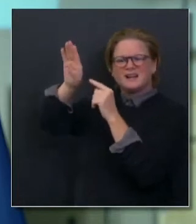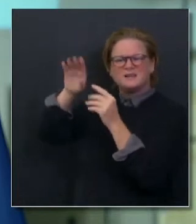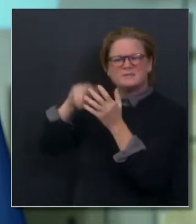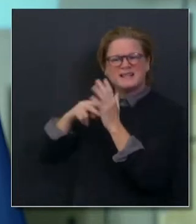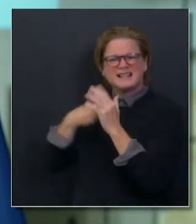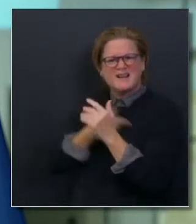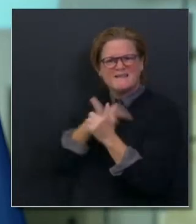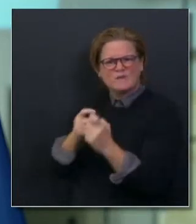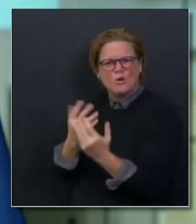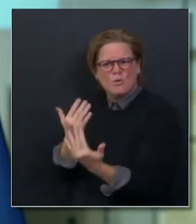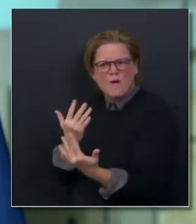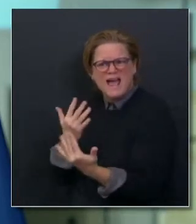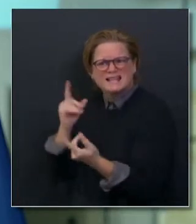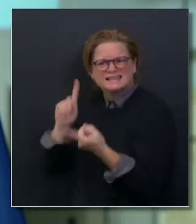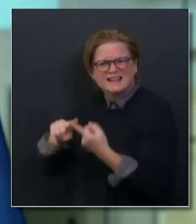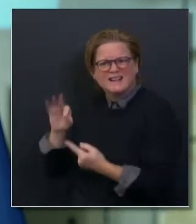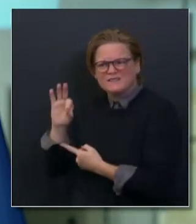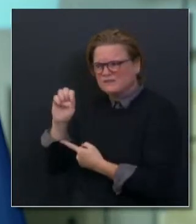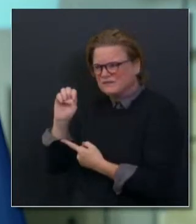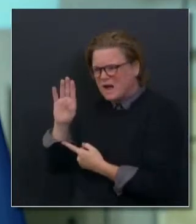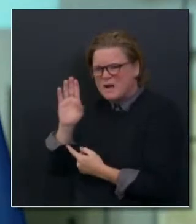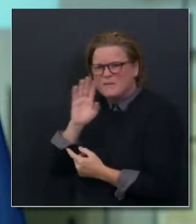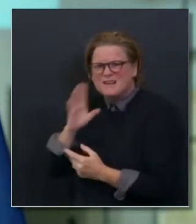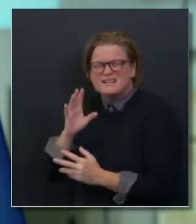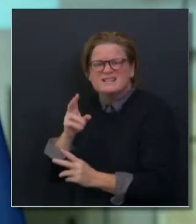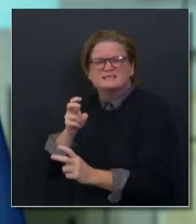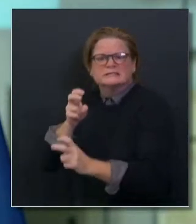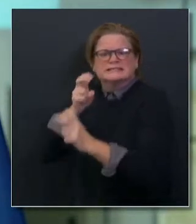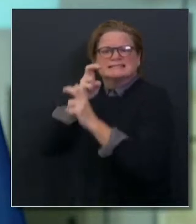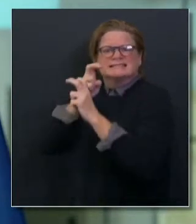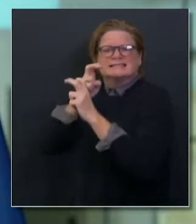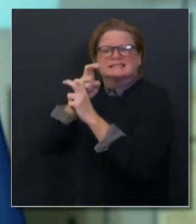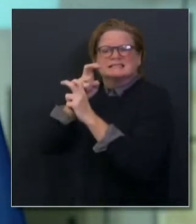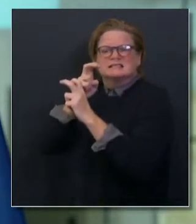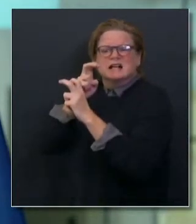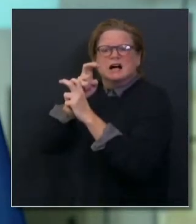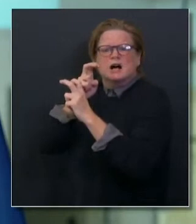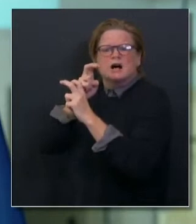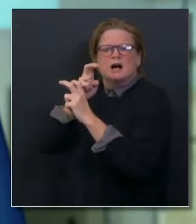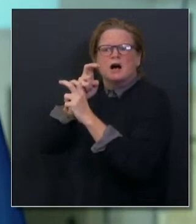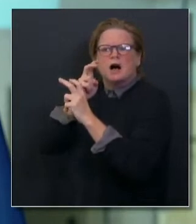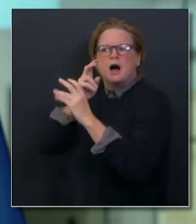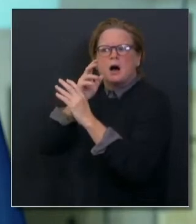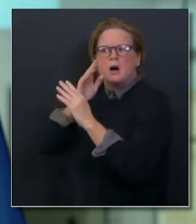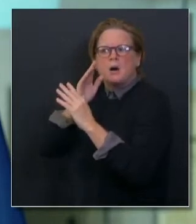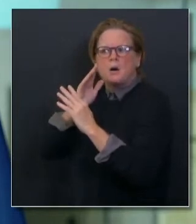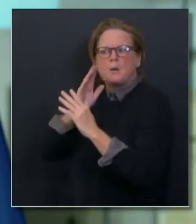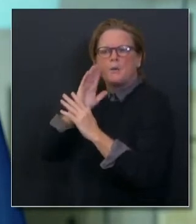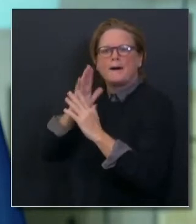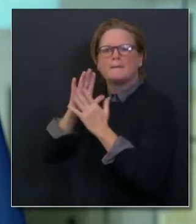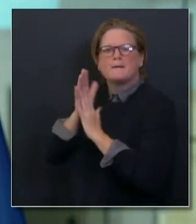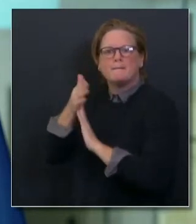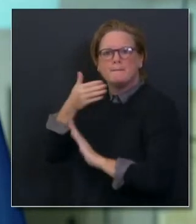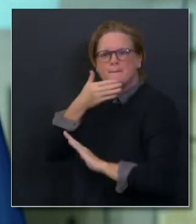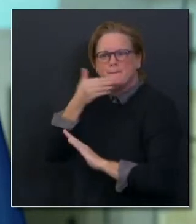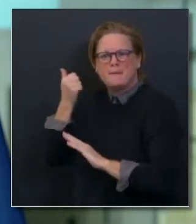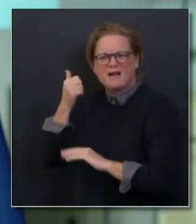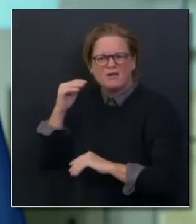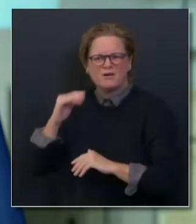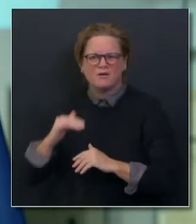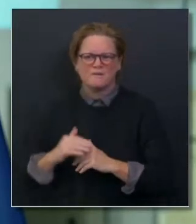way, truly, thank you for the question and the opportunity. I'm going to ask Dr. Galli to come up and talk about our modeling. Here's what's interesting.